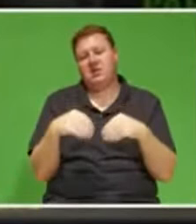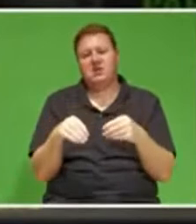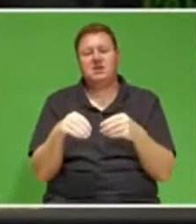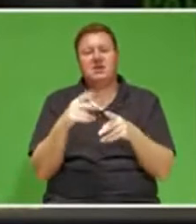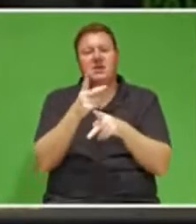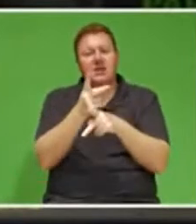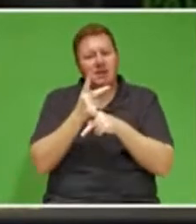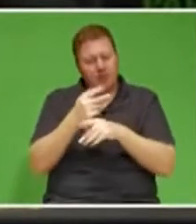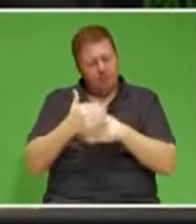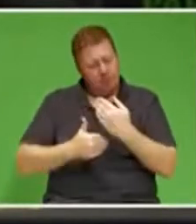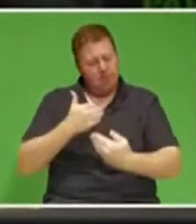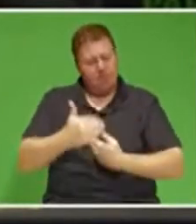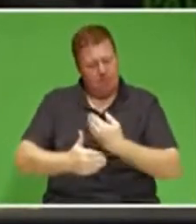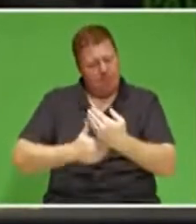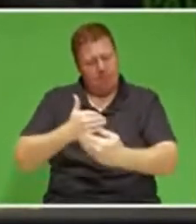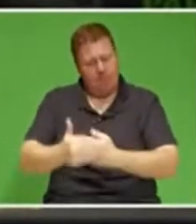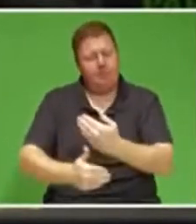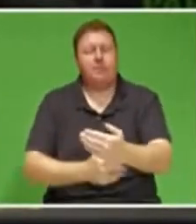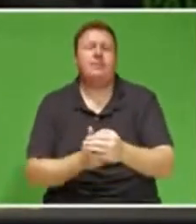to survive.